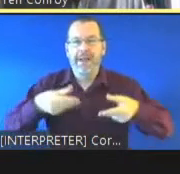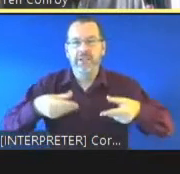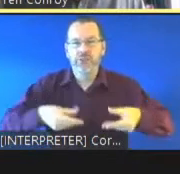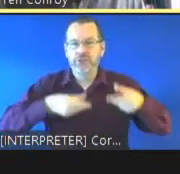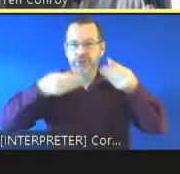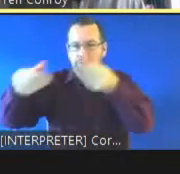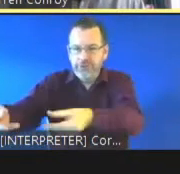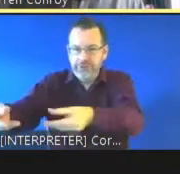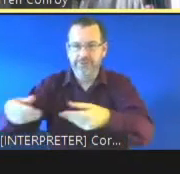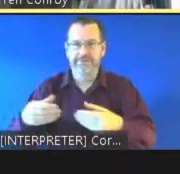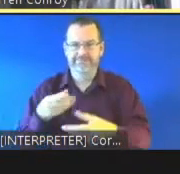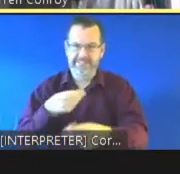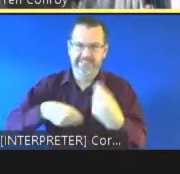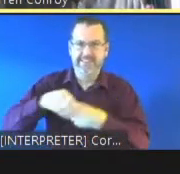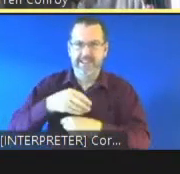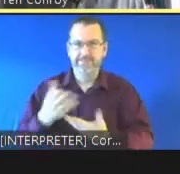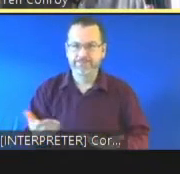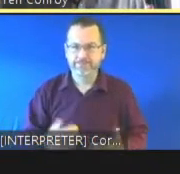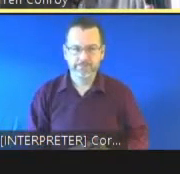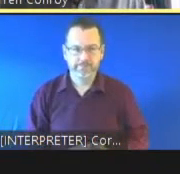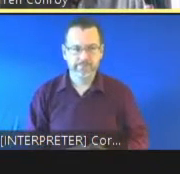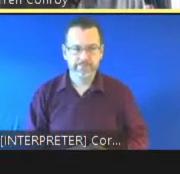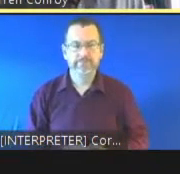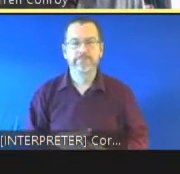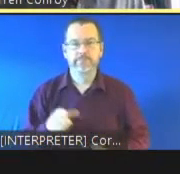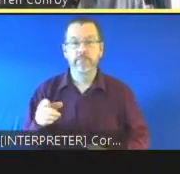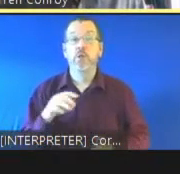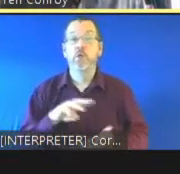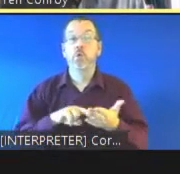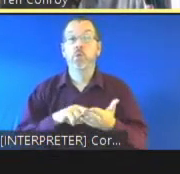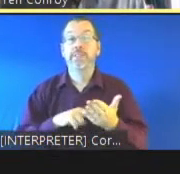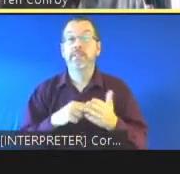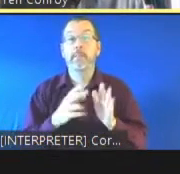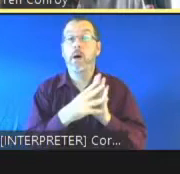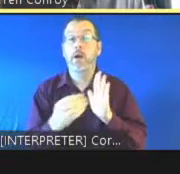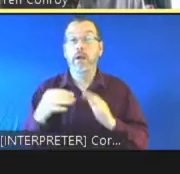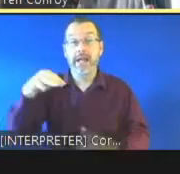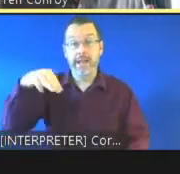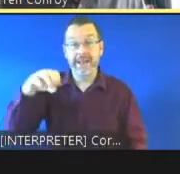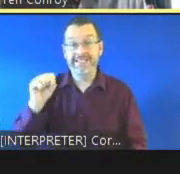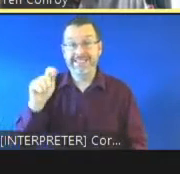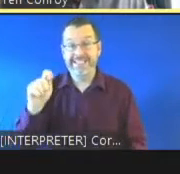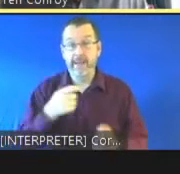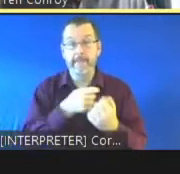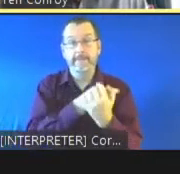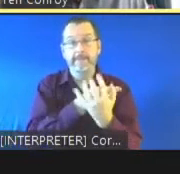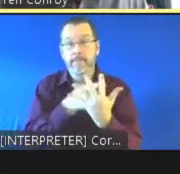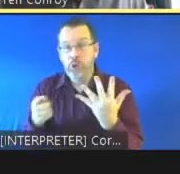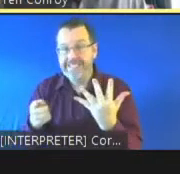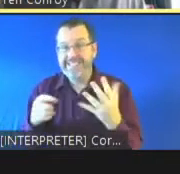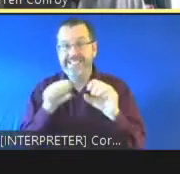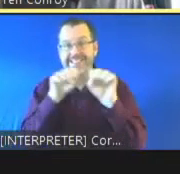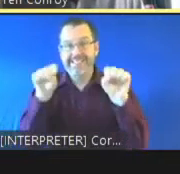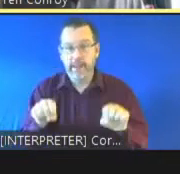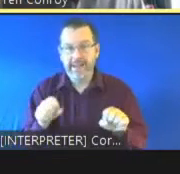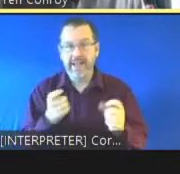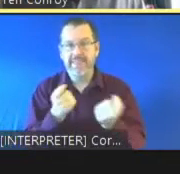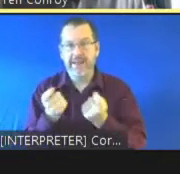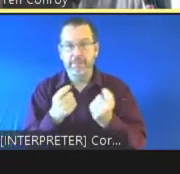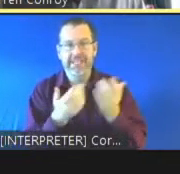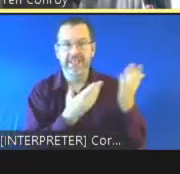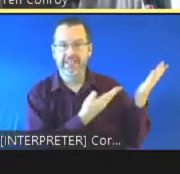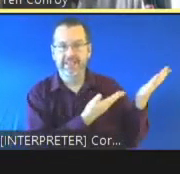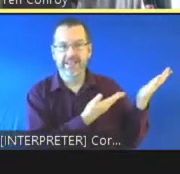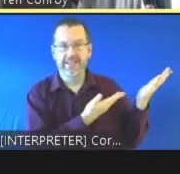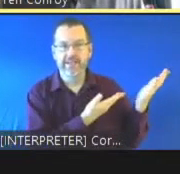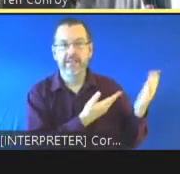it uses the mst model which is multi-systemic therapy and this targets the known